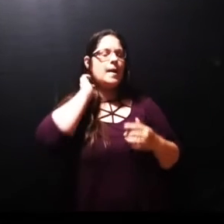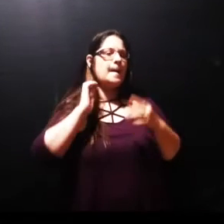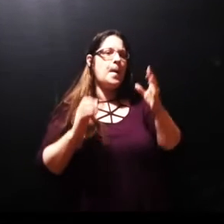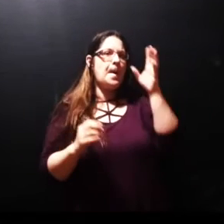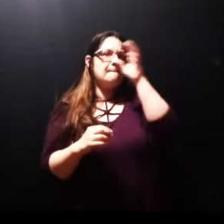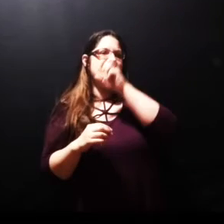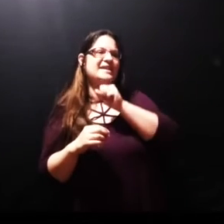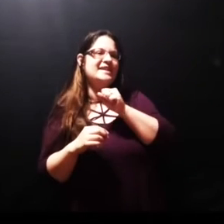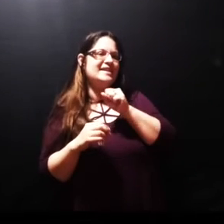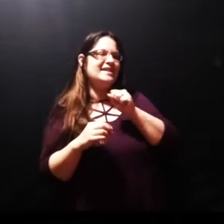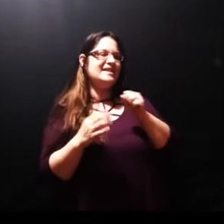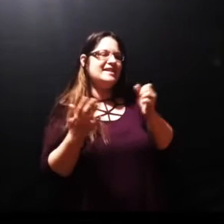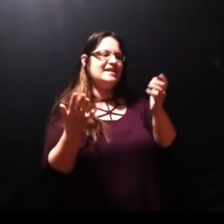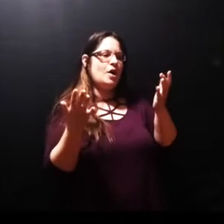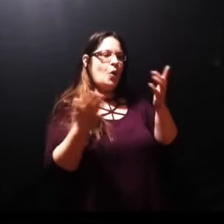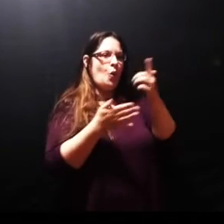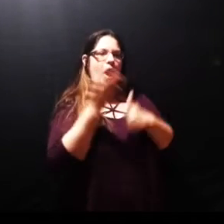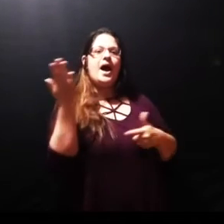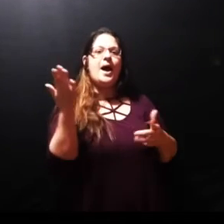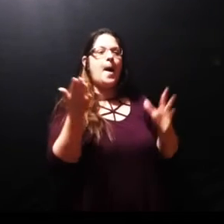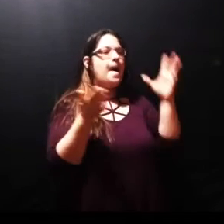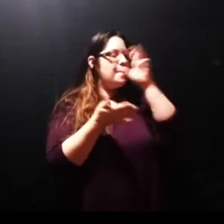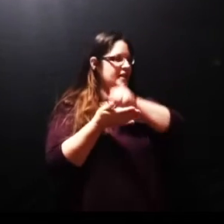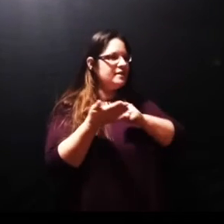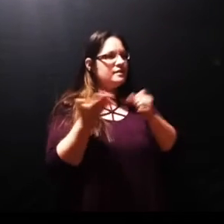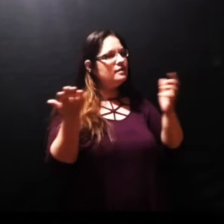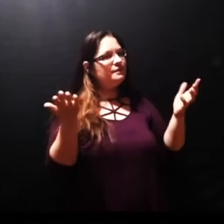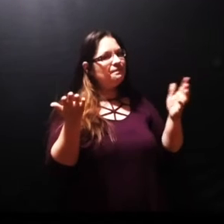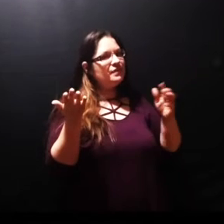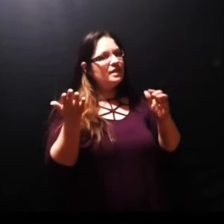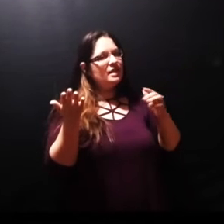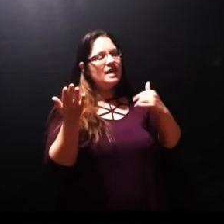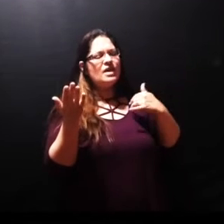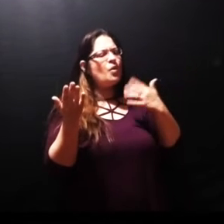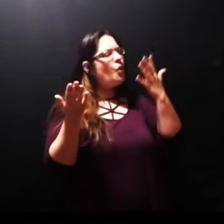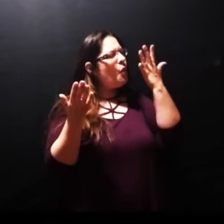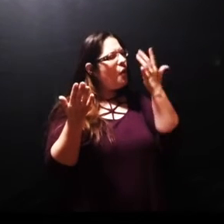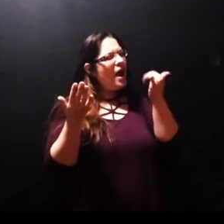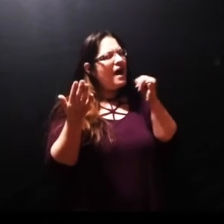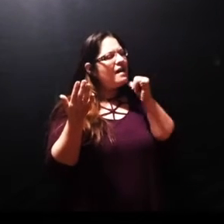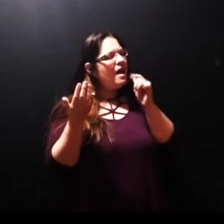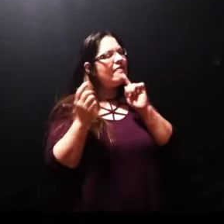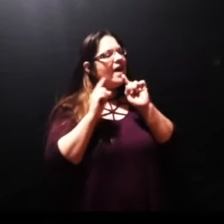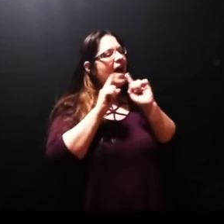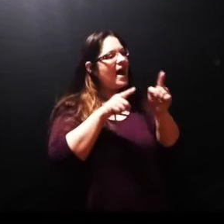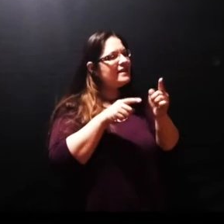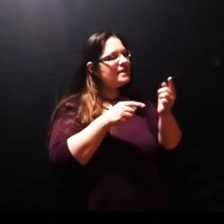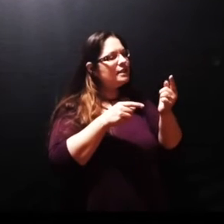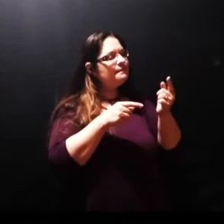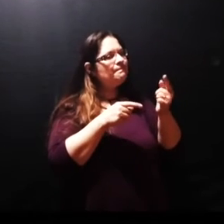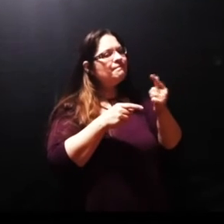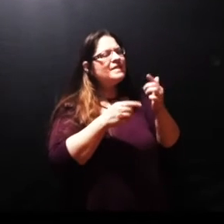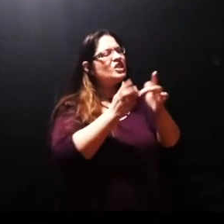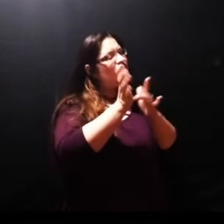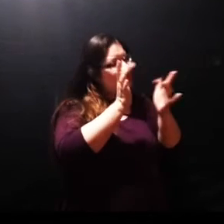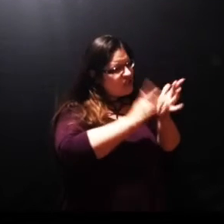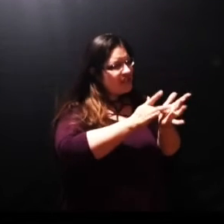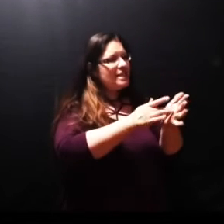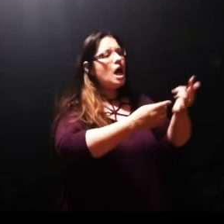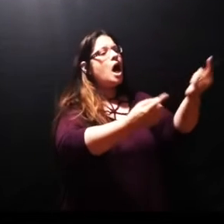glaring omission from their contact to Jesus out on his field of ministry why didn't they ask him